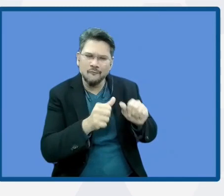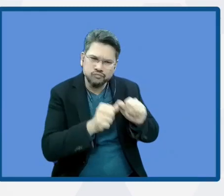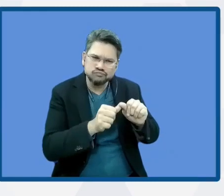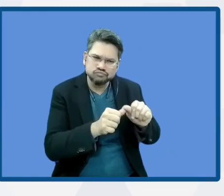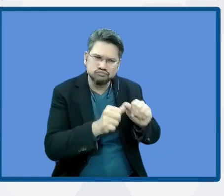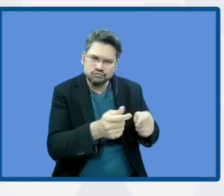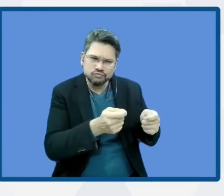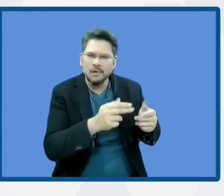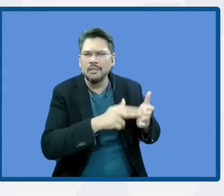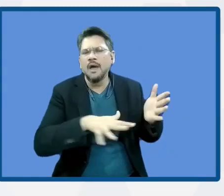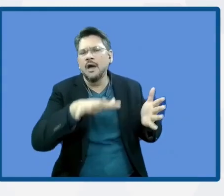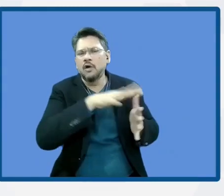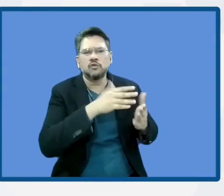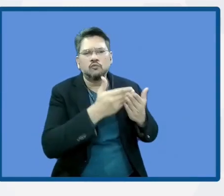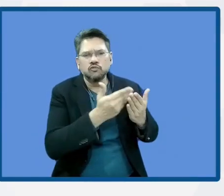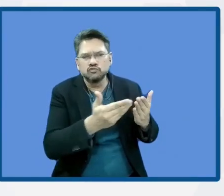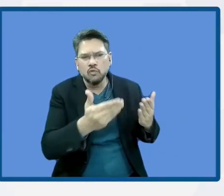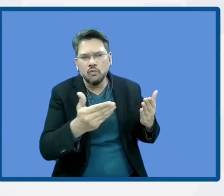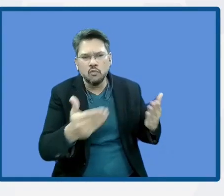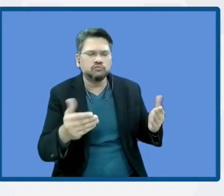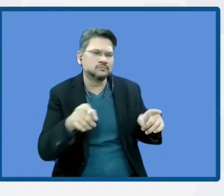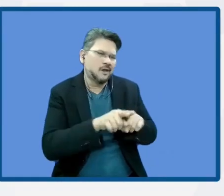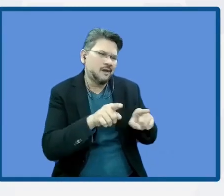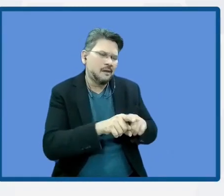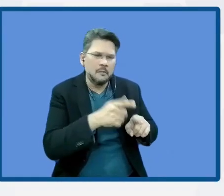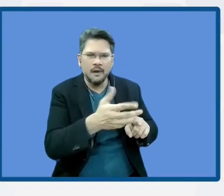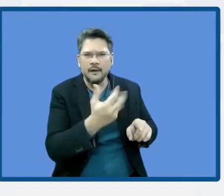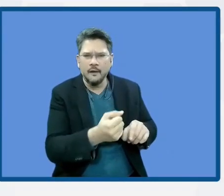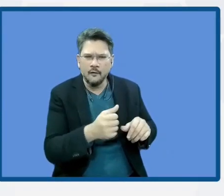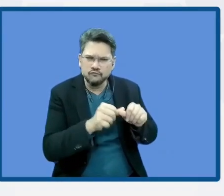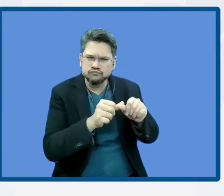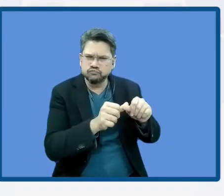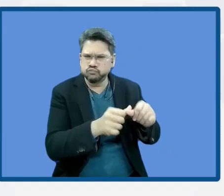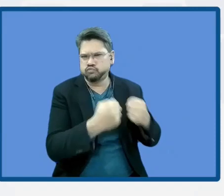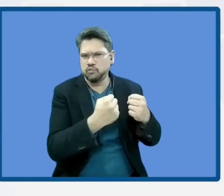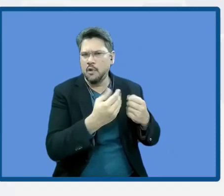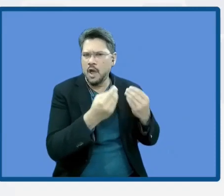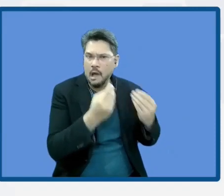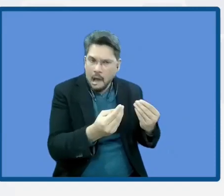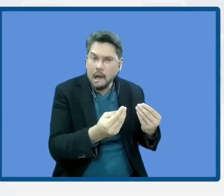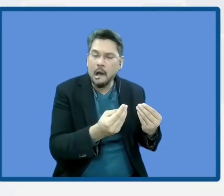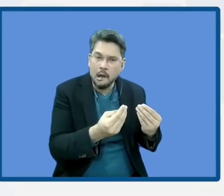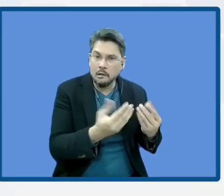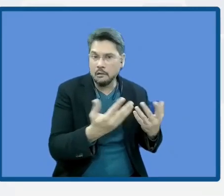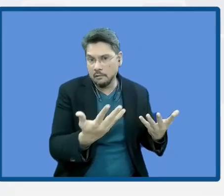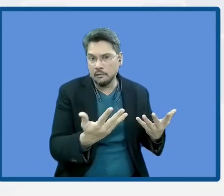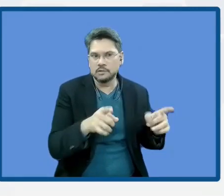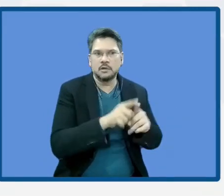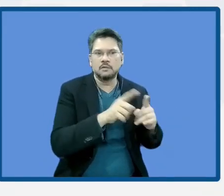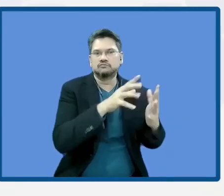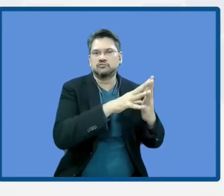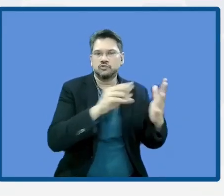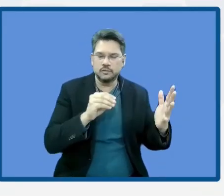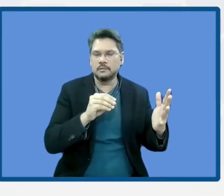this is just an exchange of practice that would help us to strengthen the initiatives